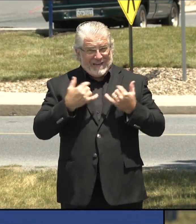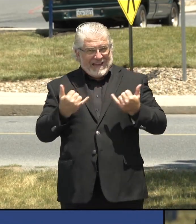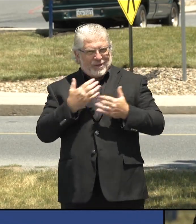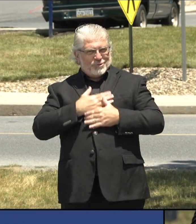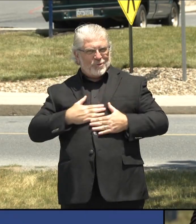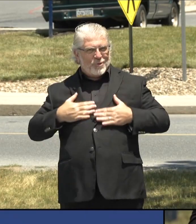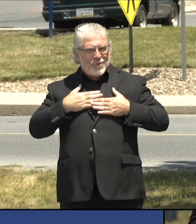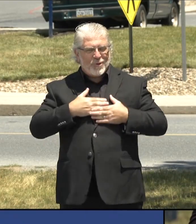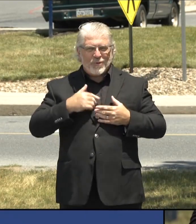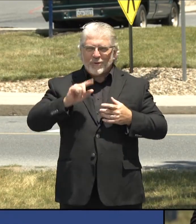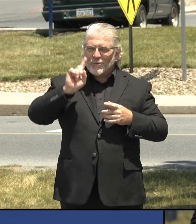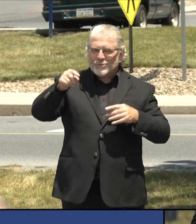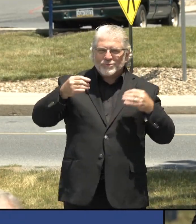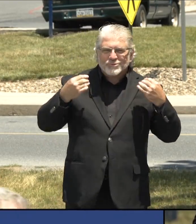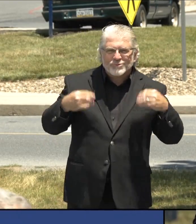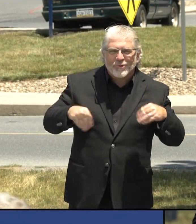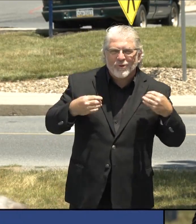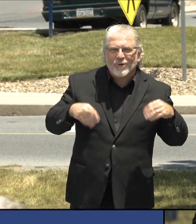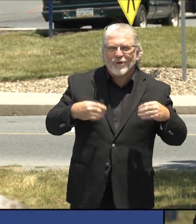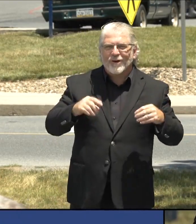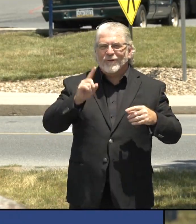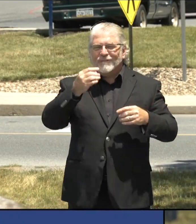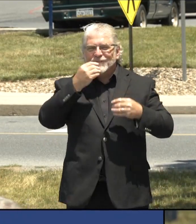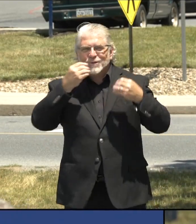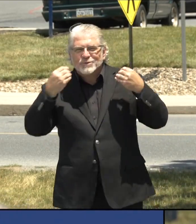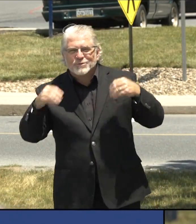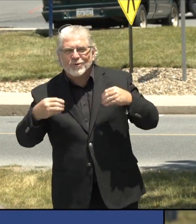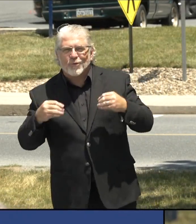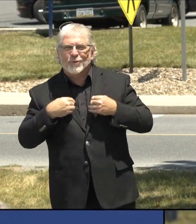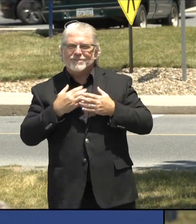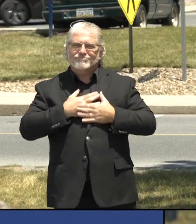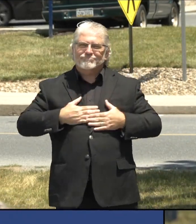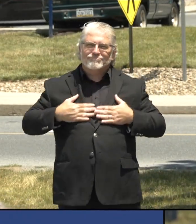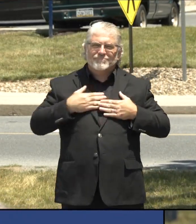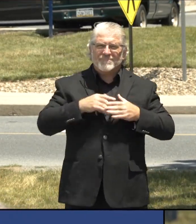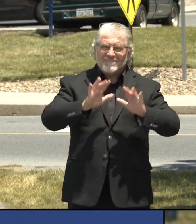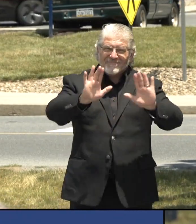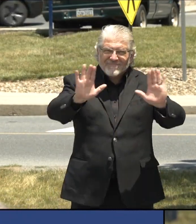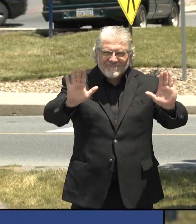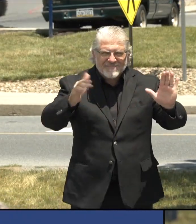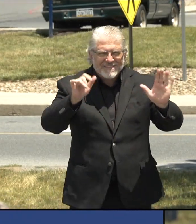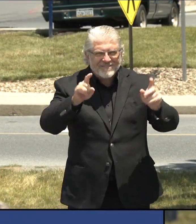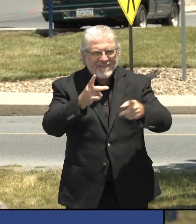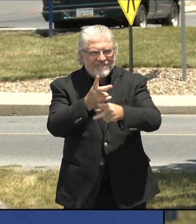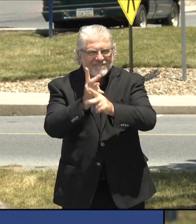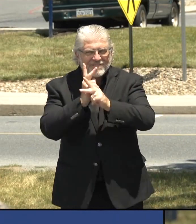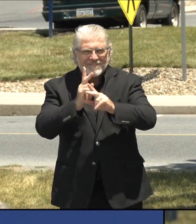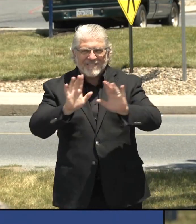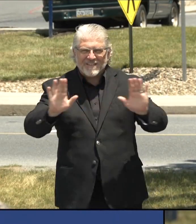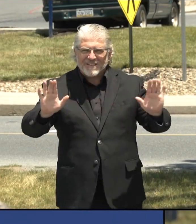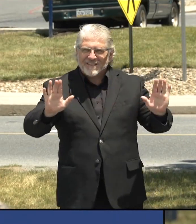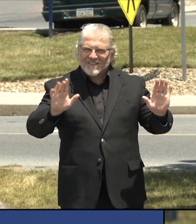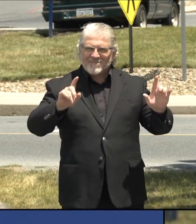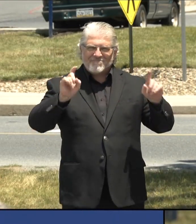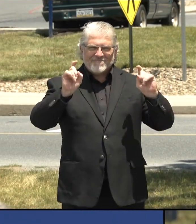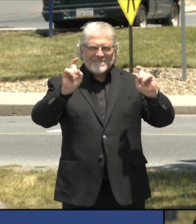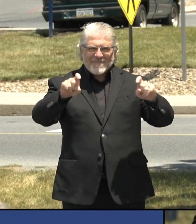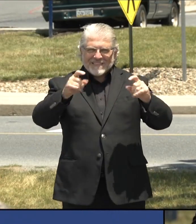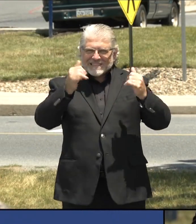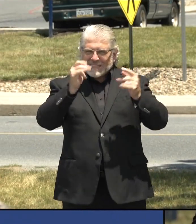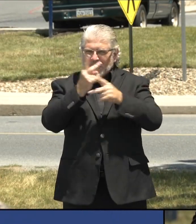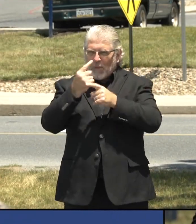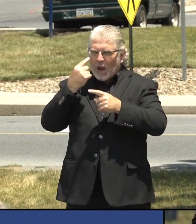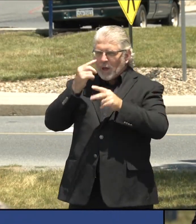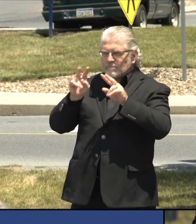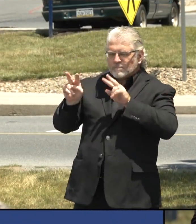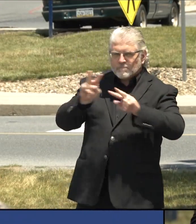to stores and grocery stores. But we still have to be careful. We have to stay vigilant. We have to